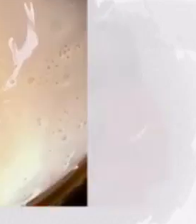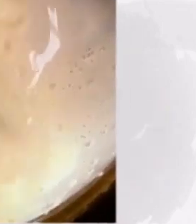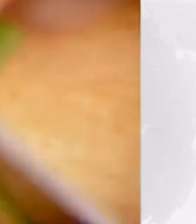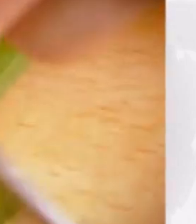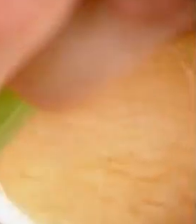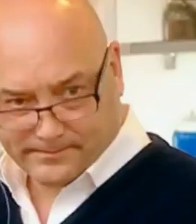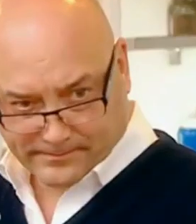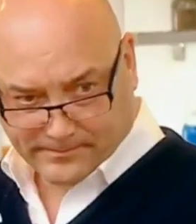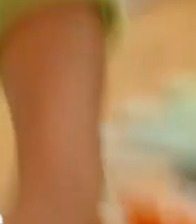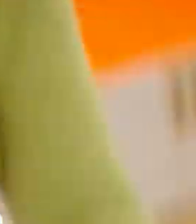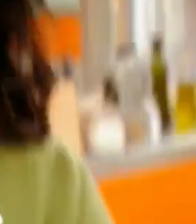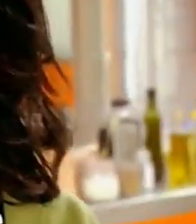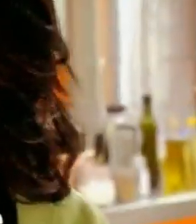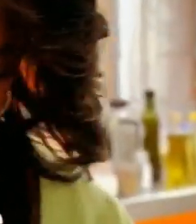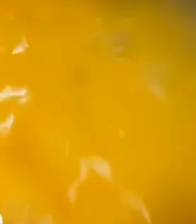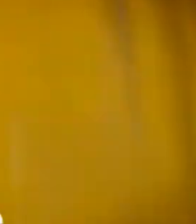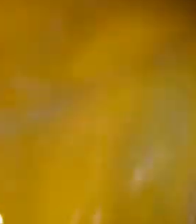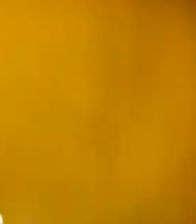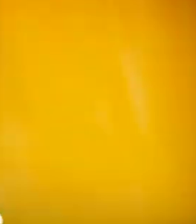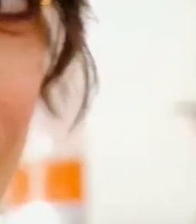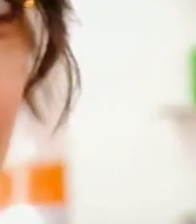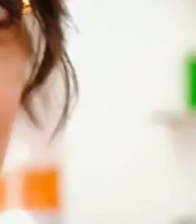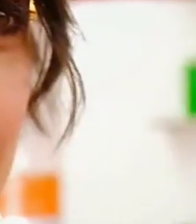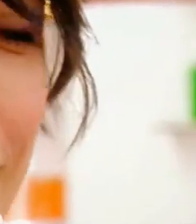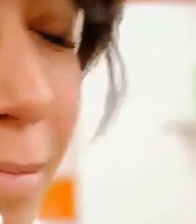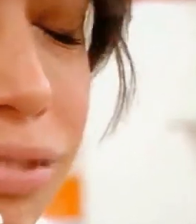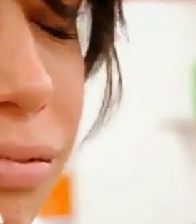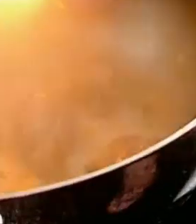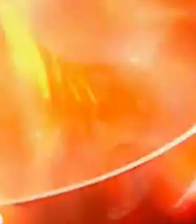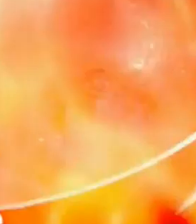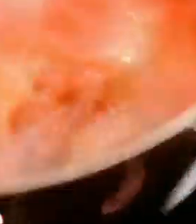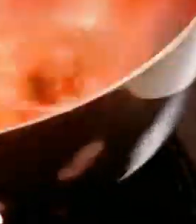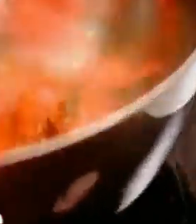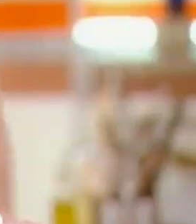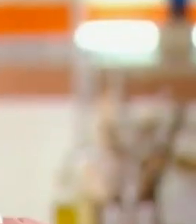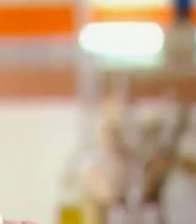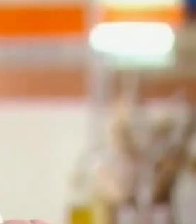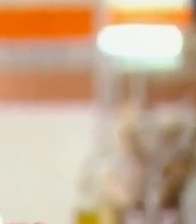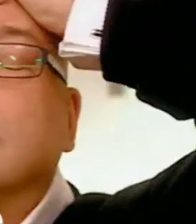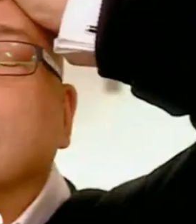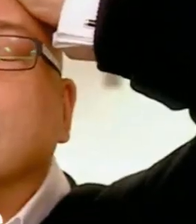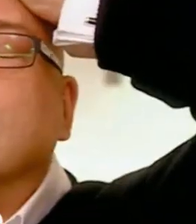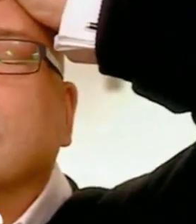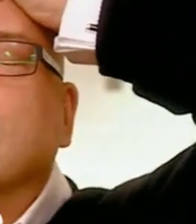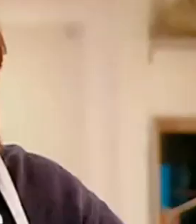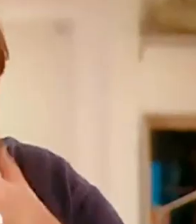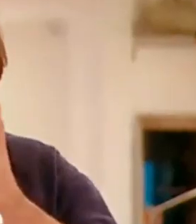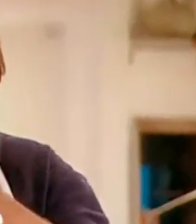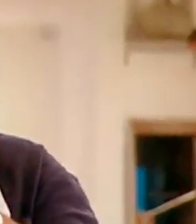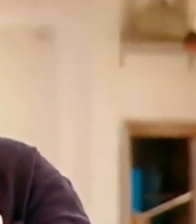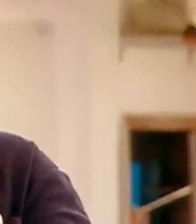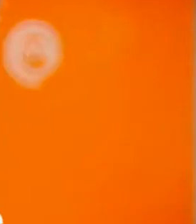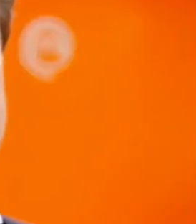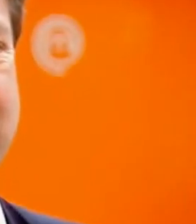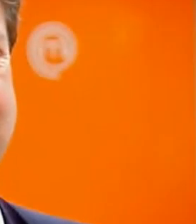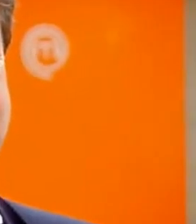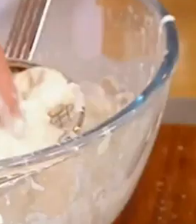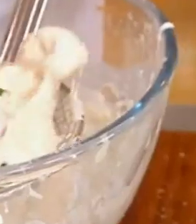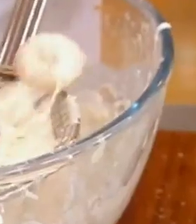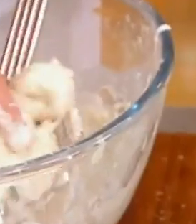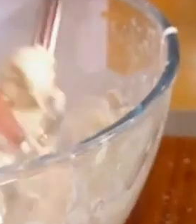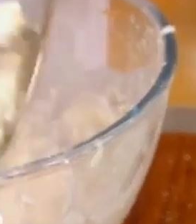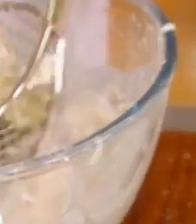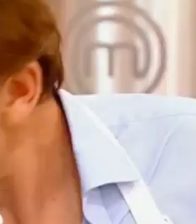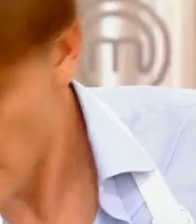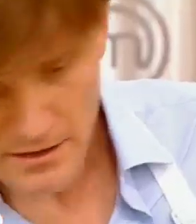I I could be wholesome, I could be loathing, just I'm a little bit shy, why don't you like me, why don't you like me without